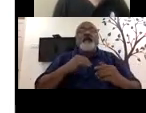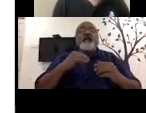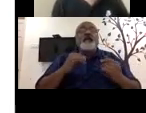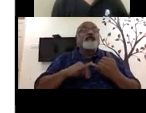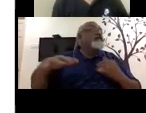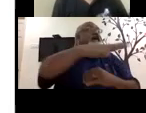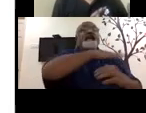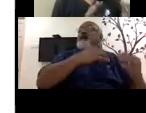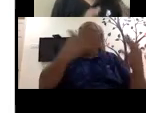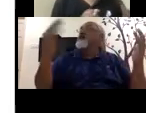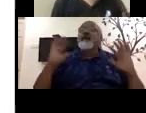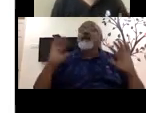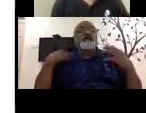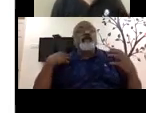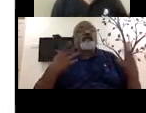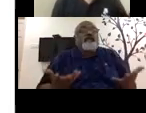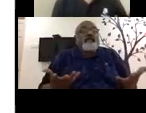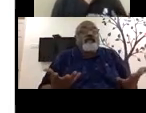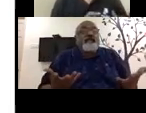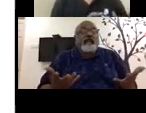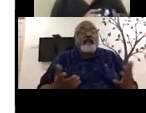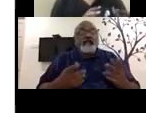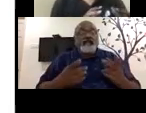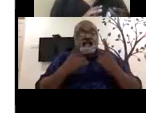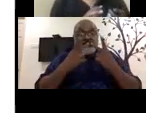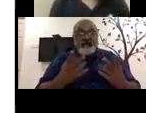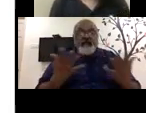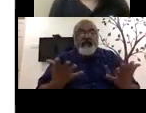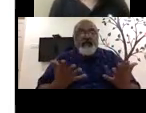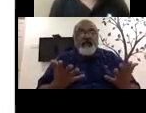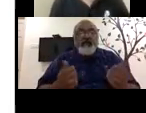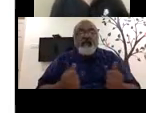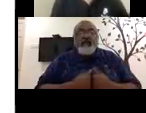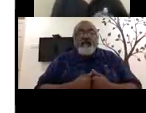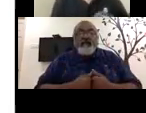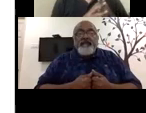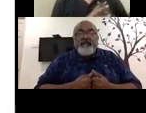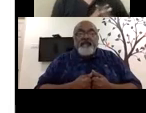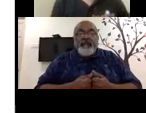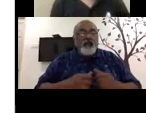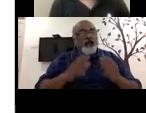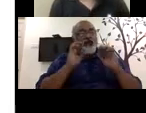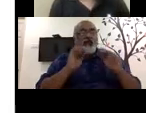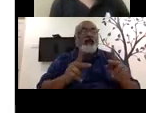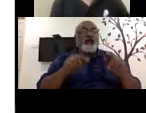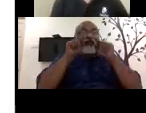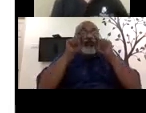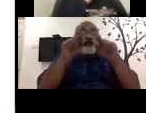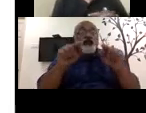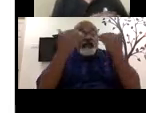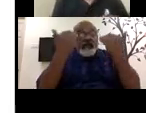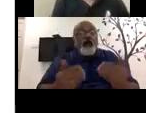thoughts and comments are, let's take it like this. Um, let's take what you, based on your current skill,